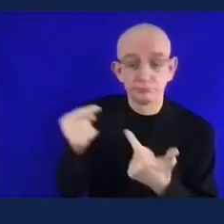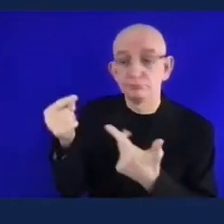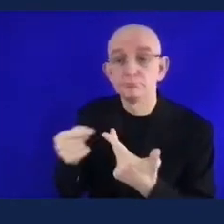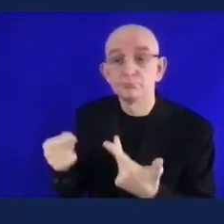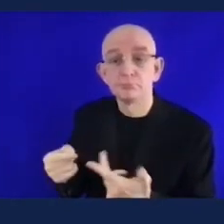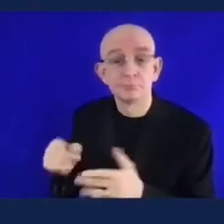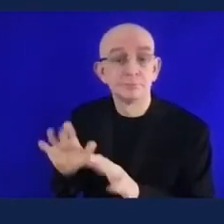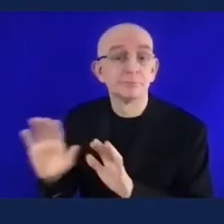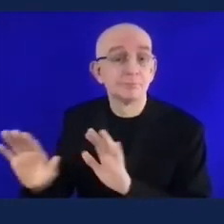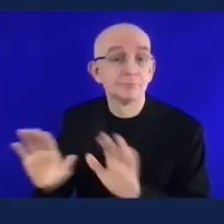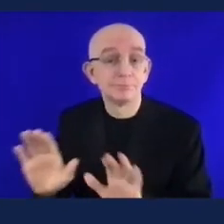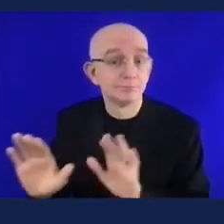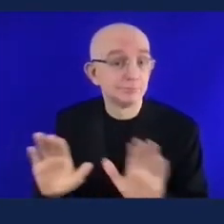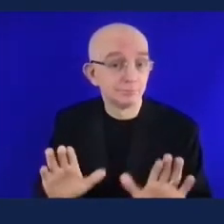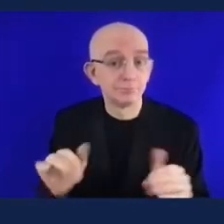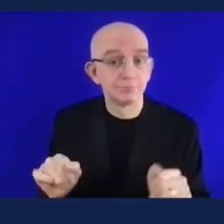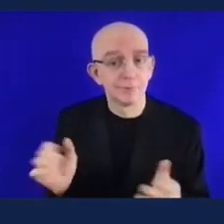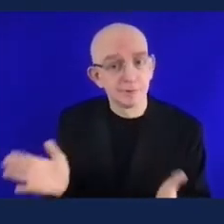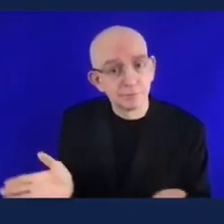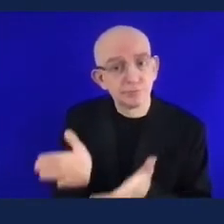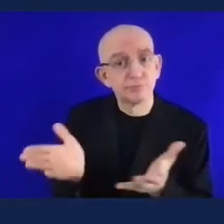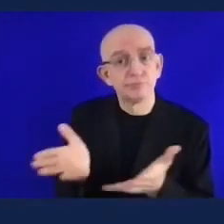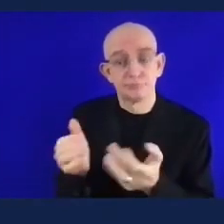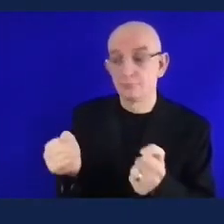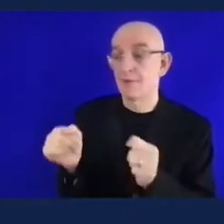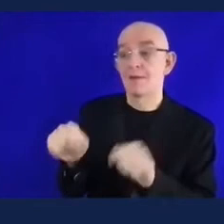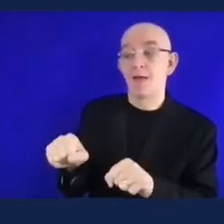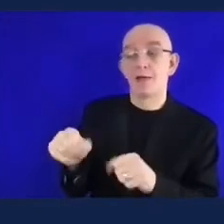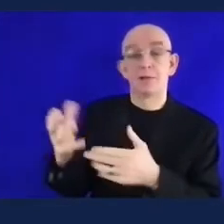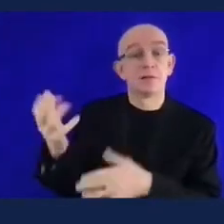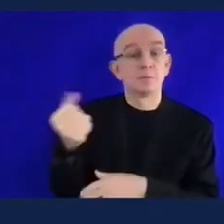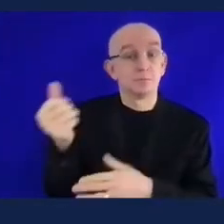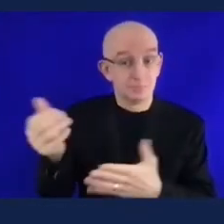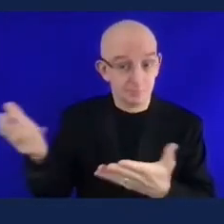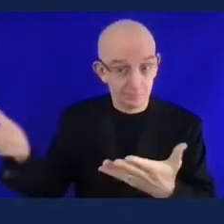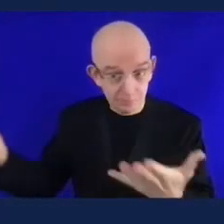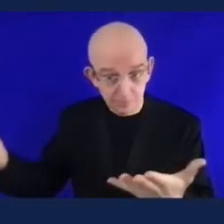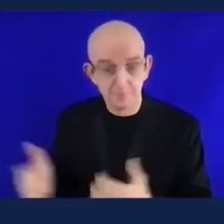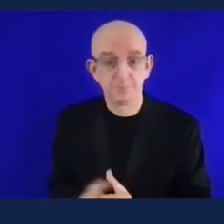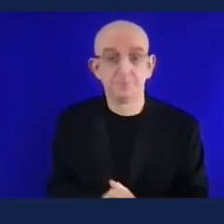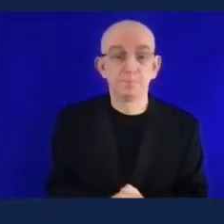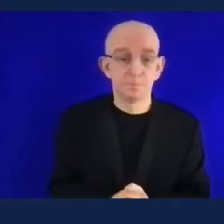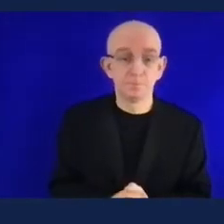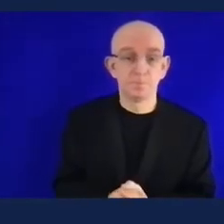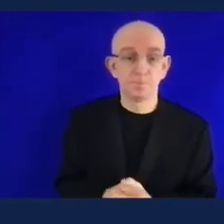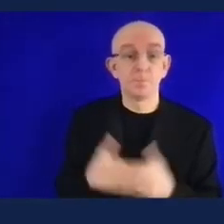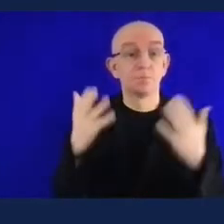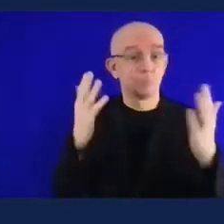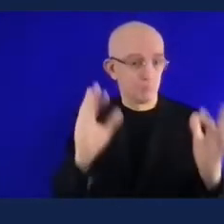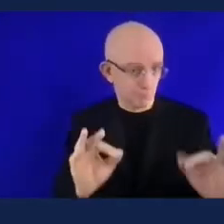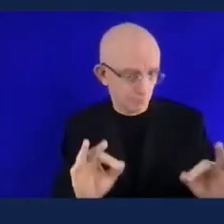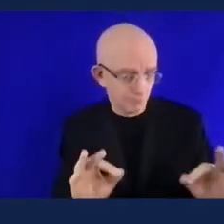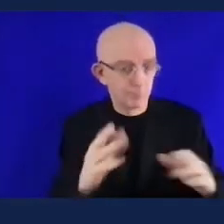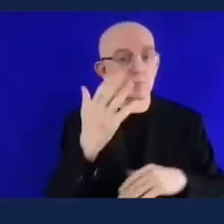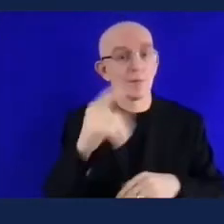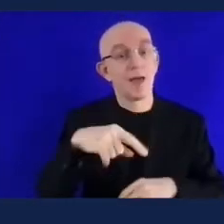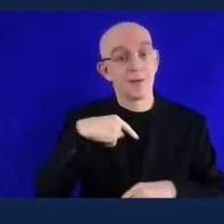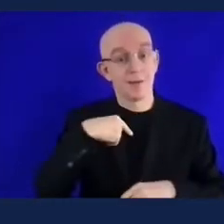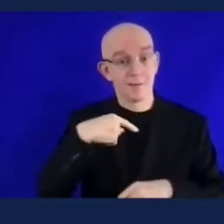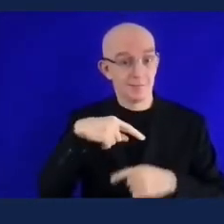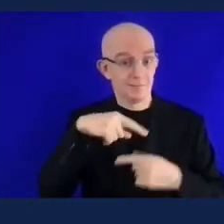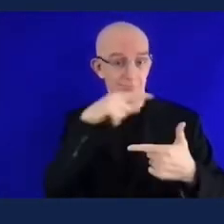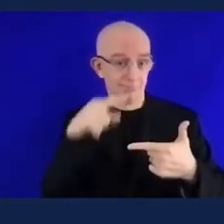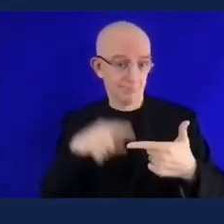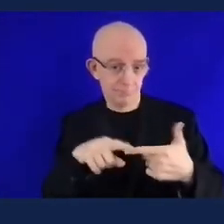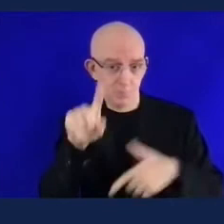um uh i see the what was the the big negative impact of uh the pandemic to to